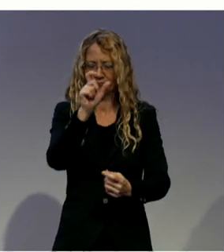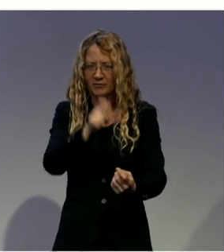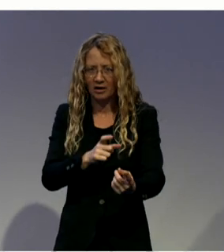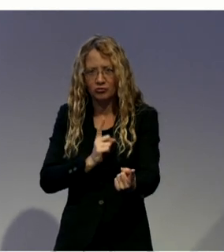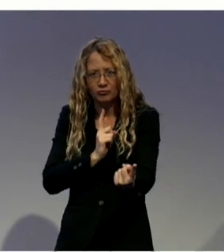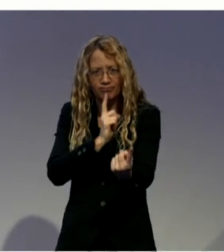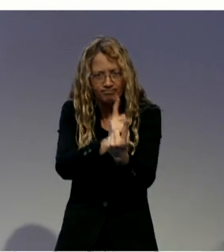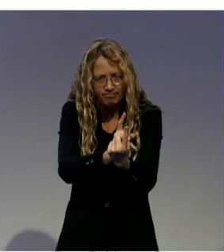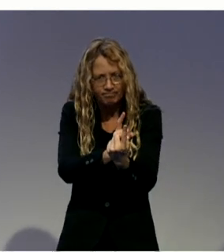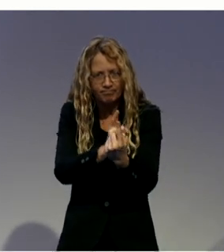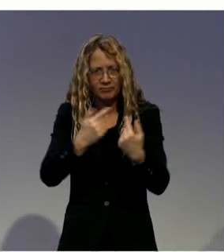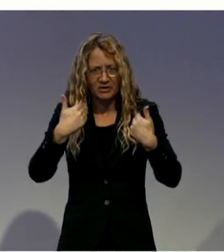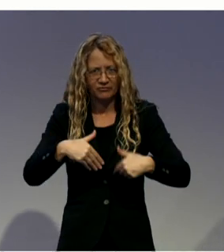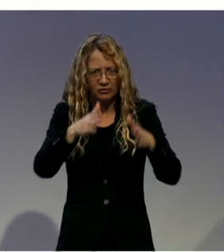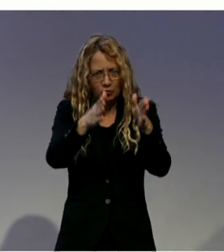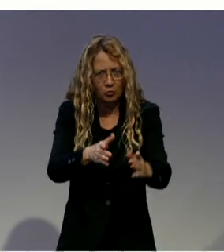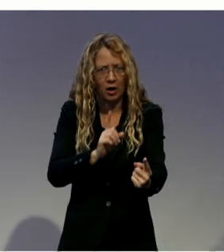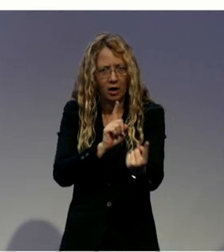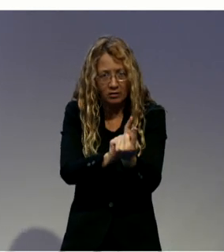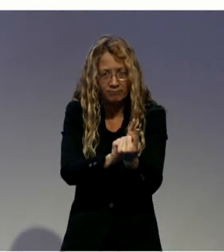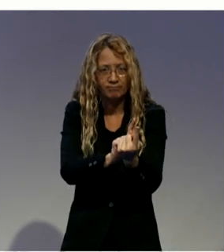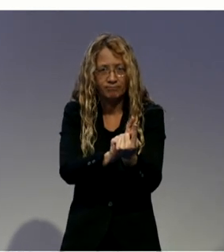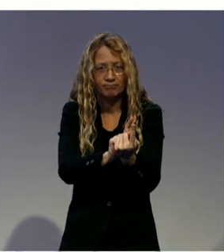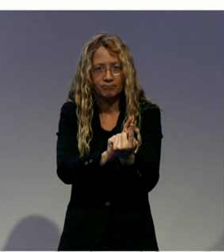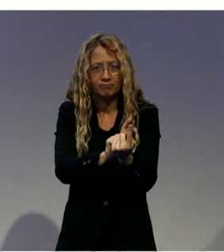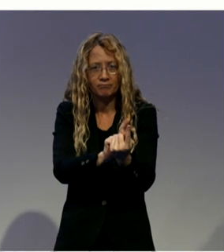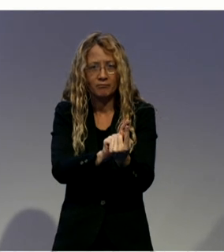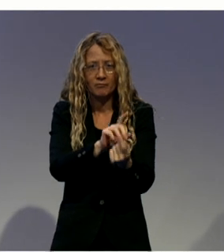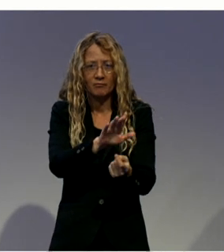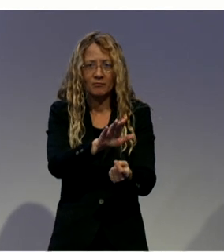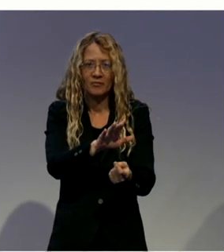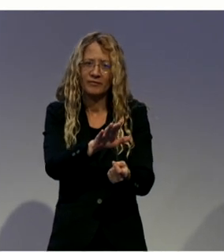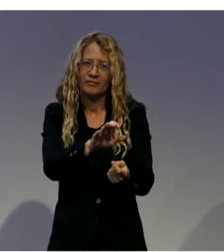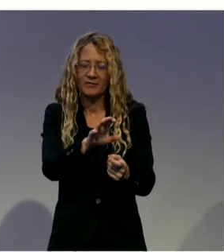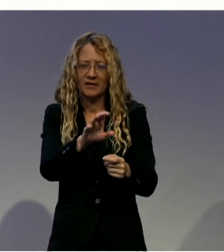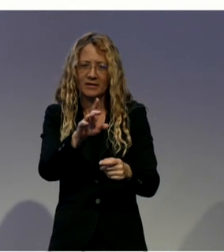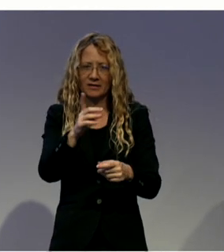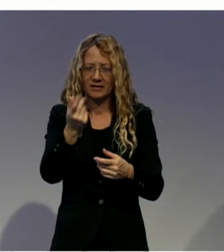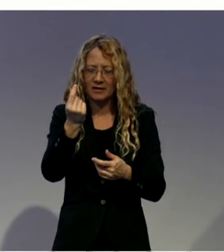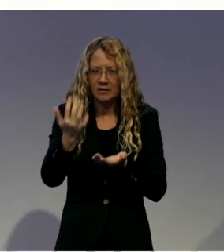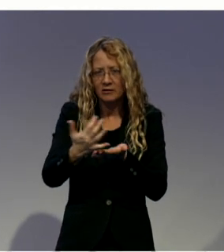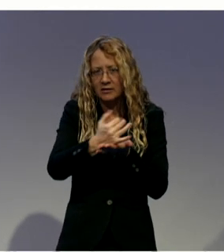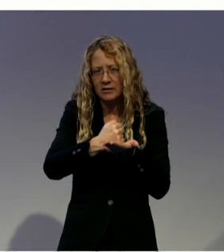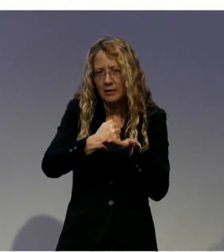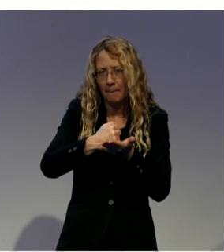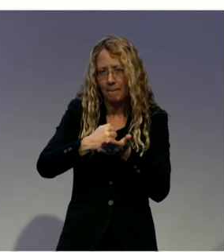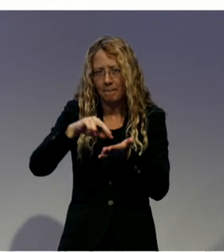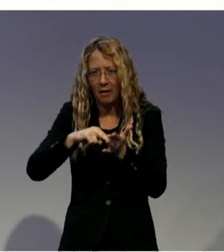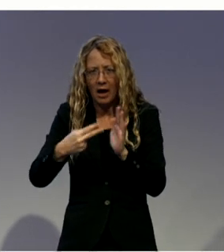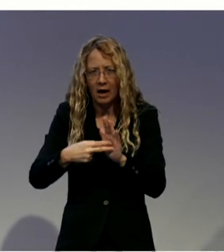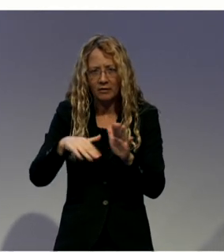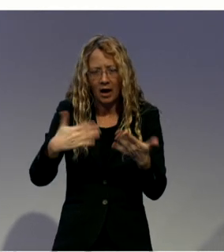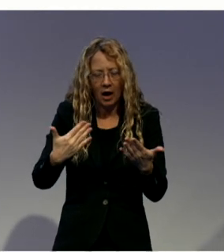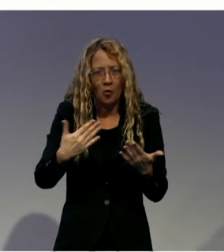Plan or RDSP. It is a poverty reduction strategy that helps